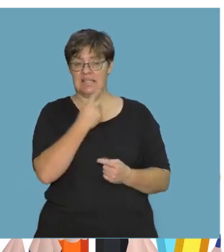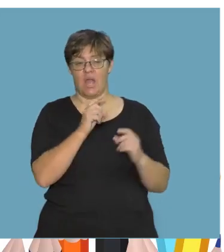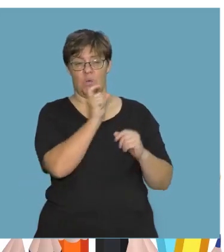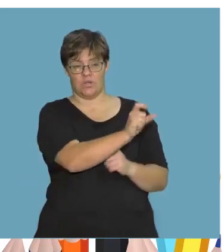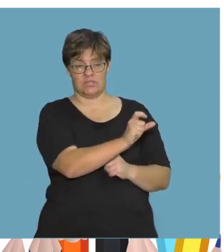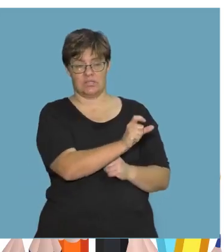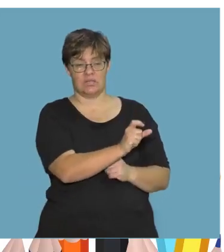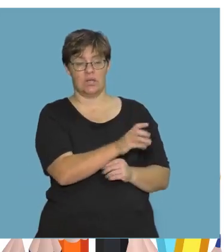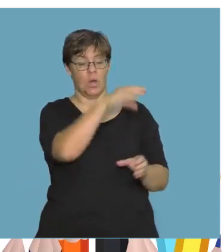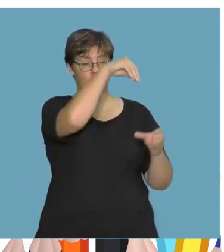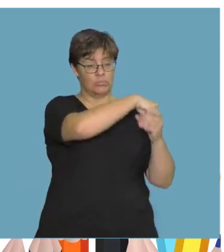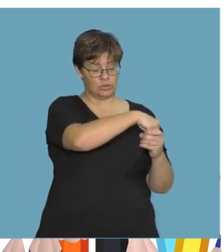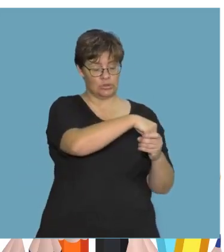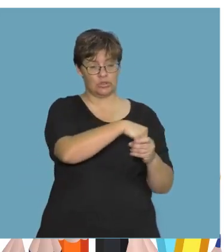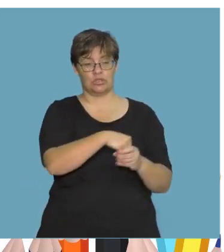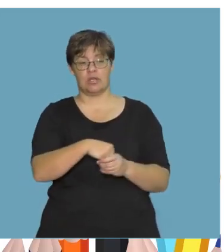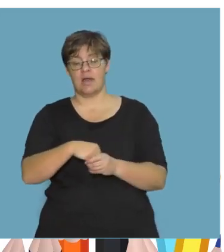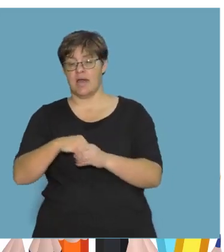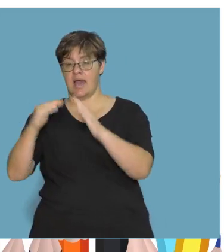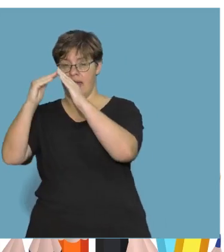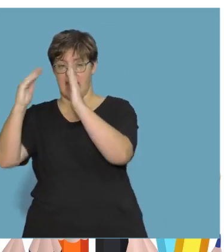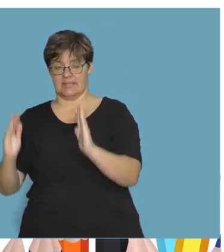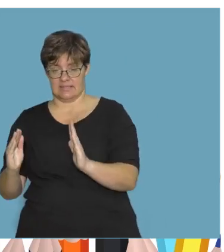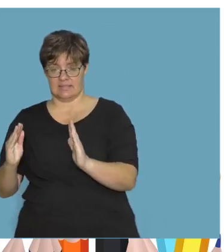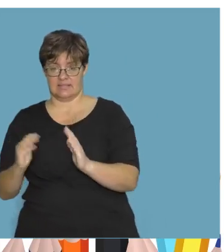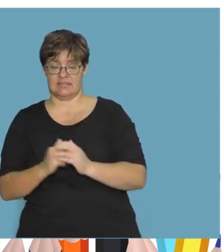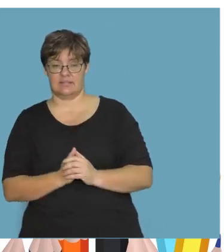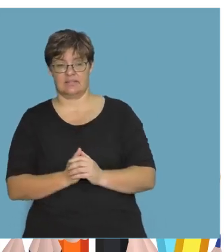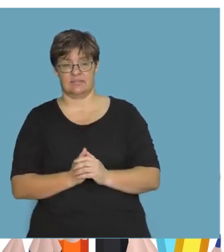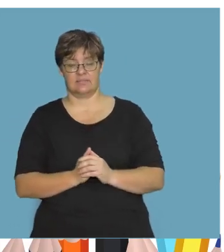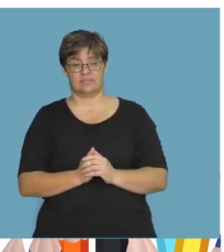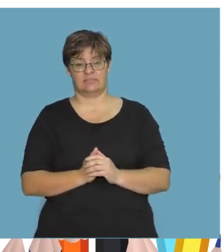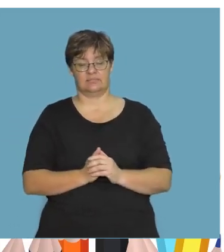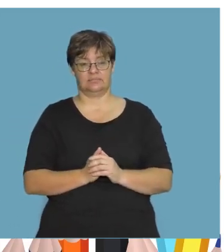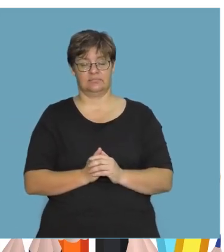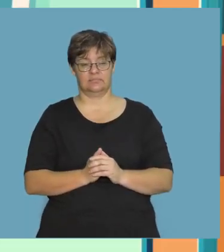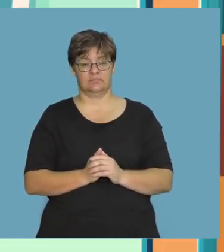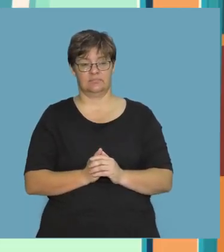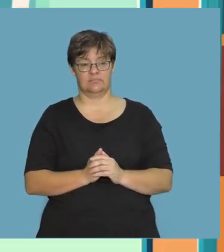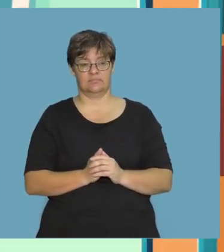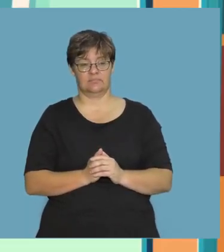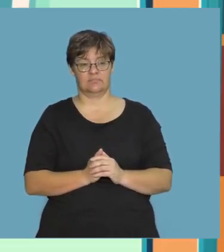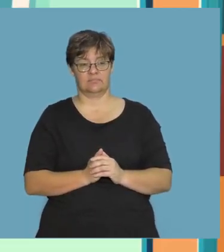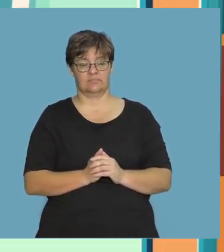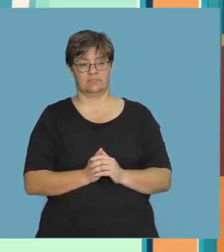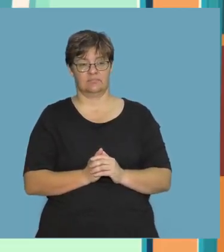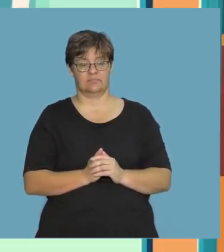bus.